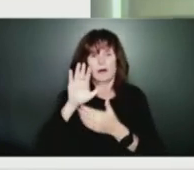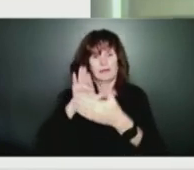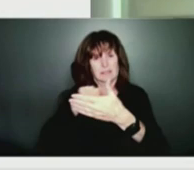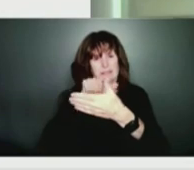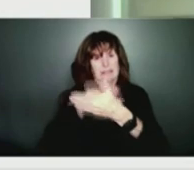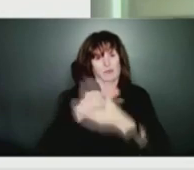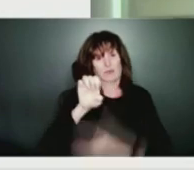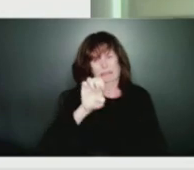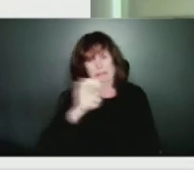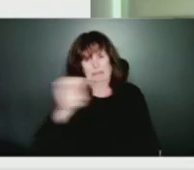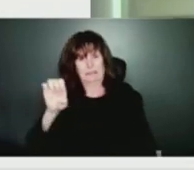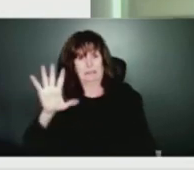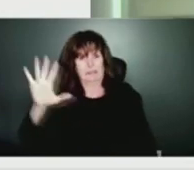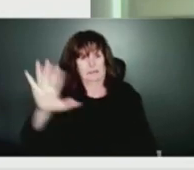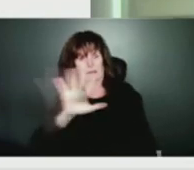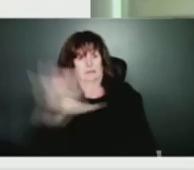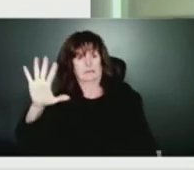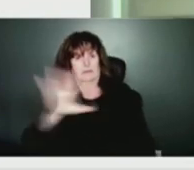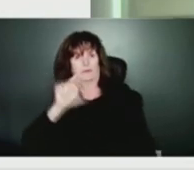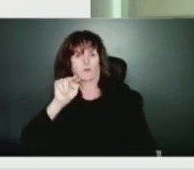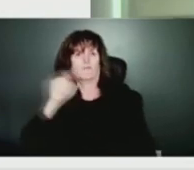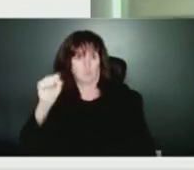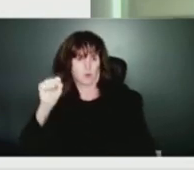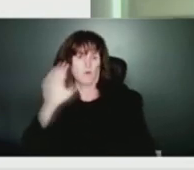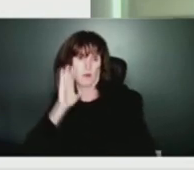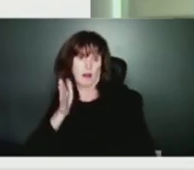we'll move to Jen Taplin with the Chronicle Herald. Go ahead, Jen.